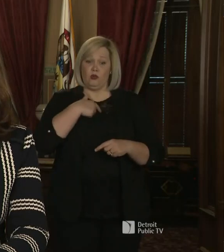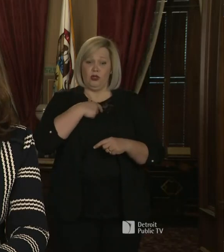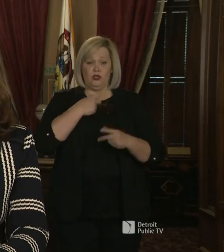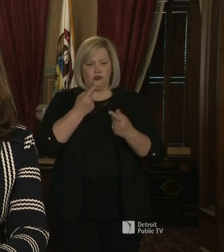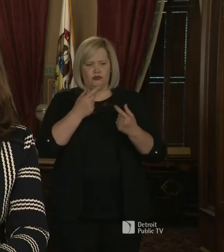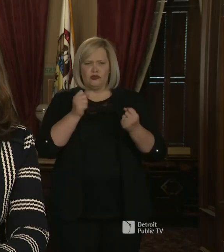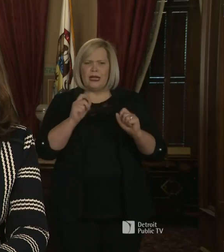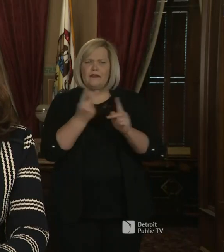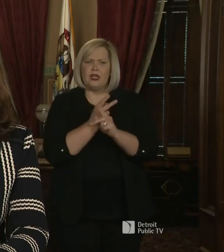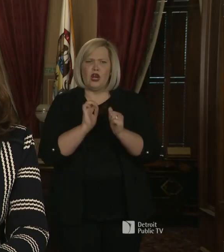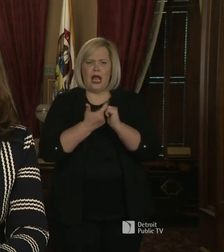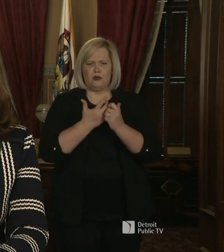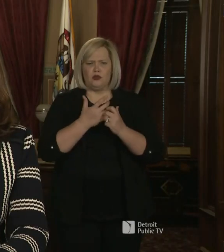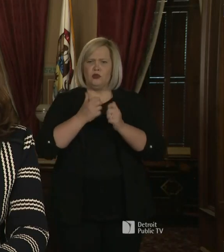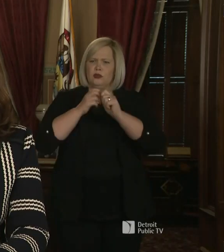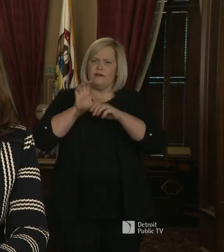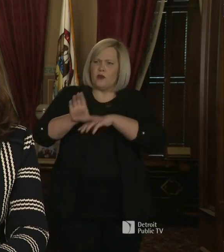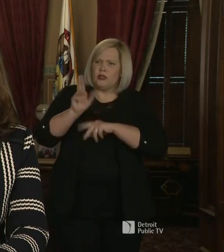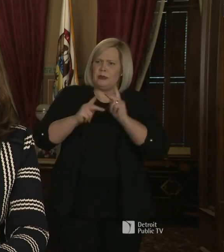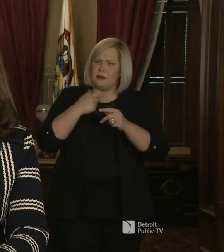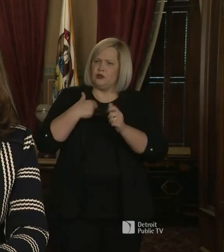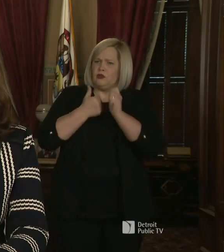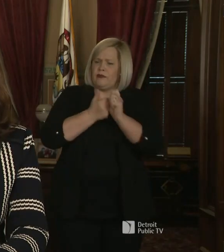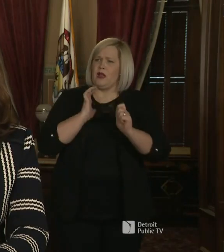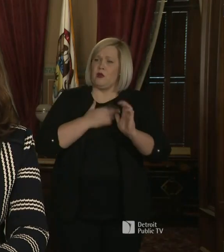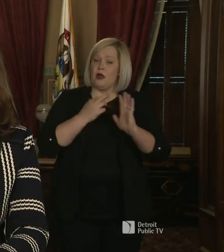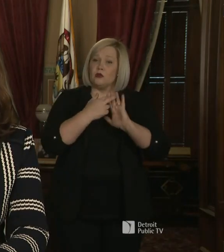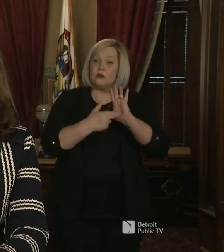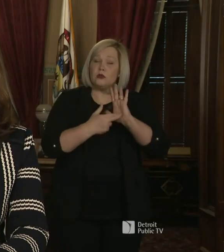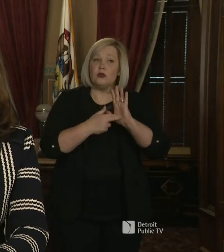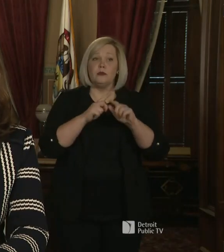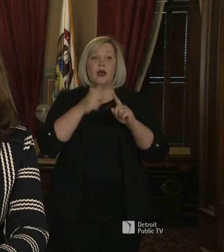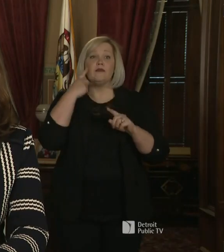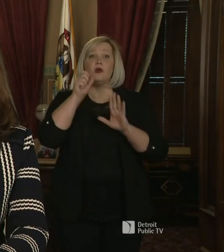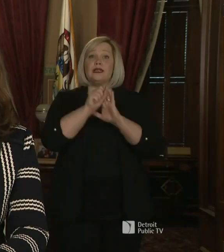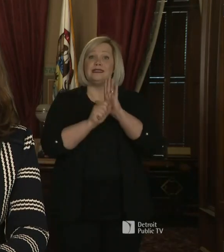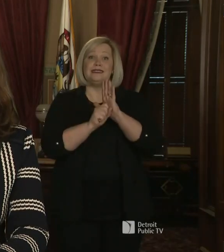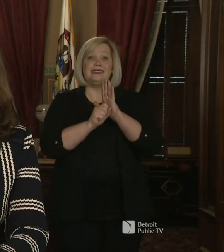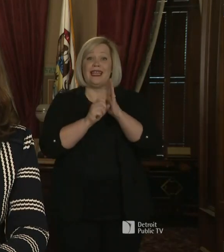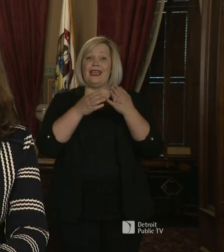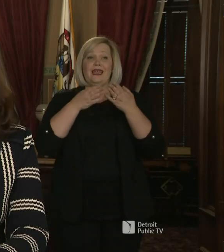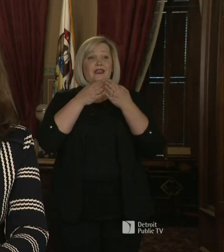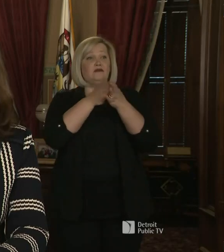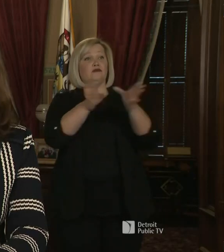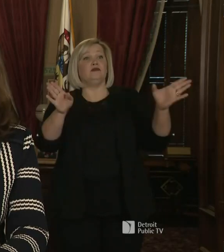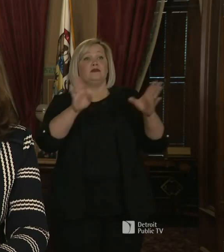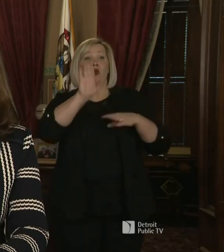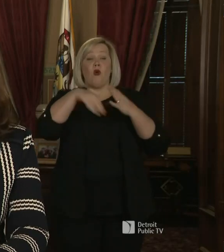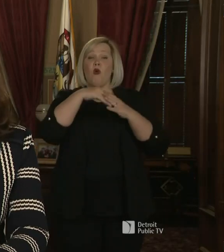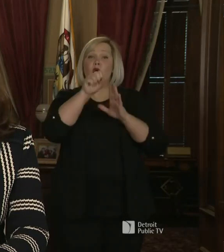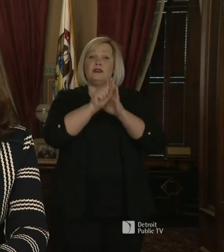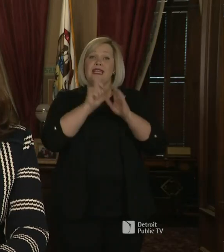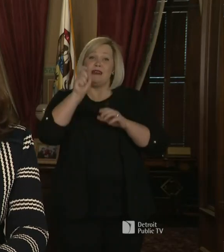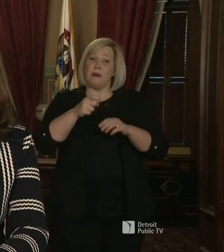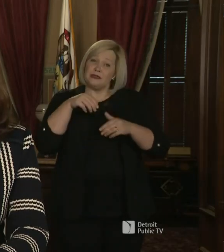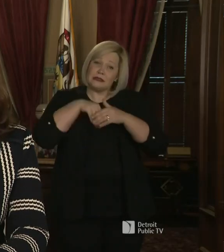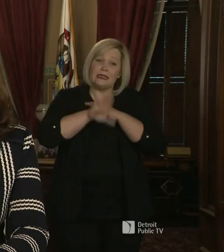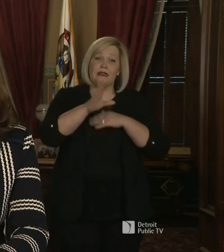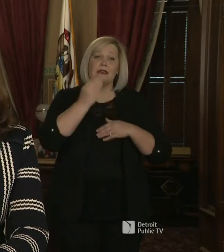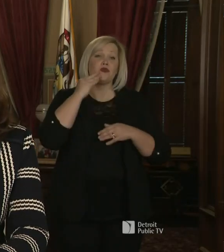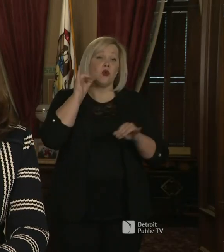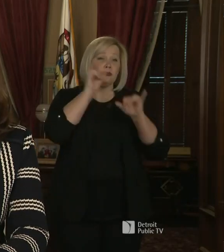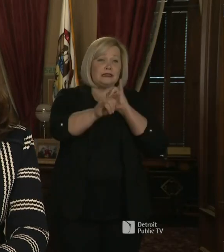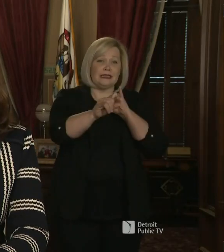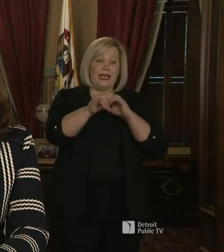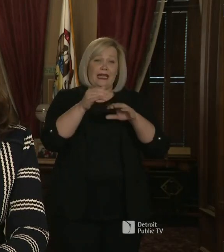but in terms of a statewide curfew we haven't determined that that that step is necessary at this juncture.